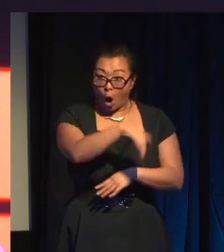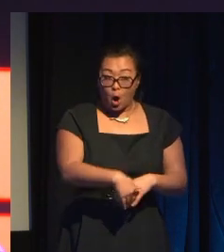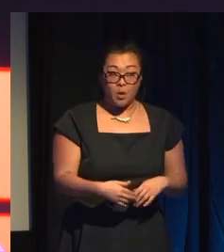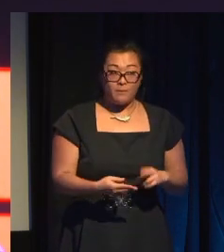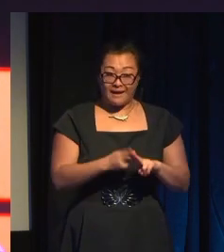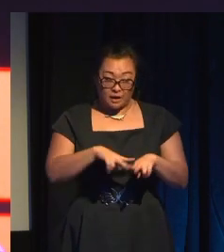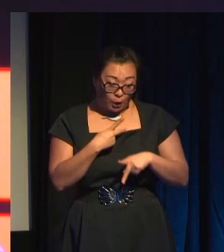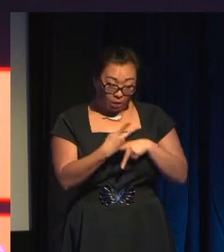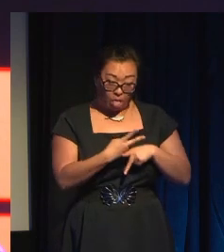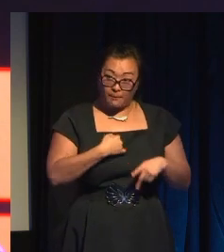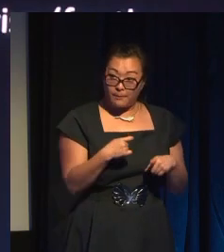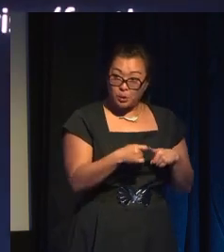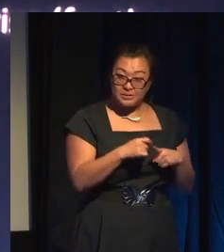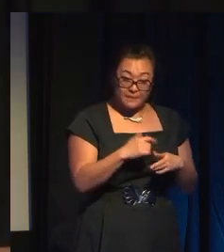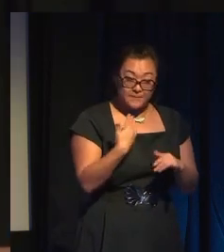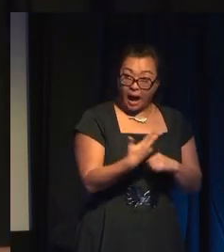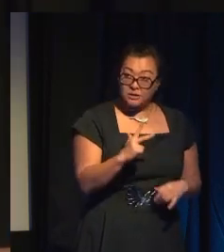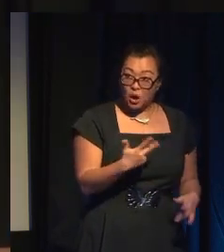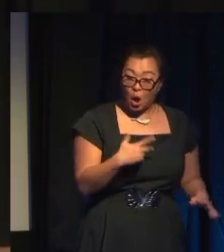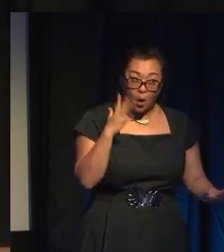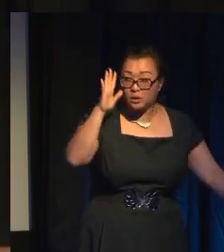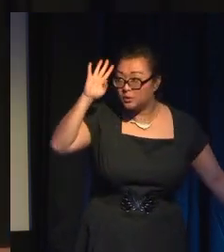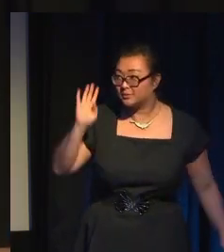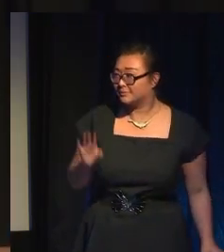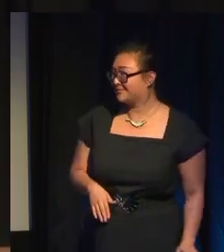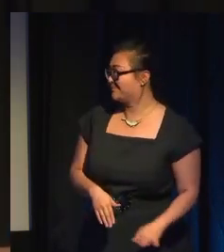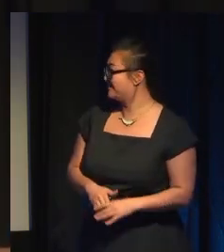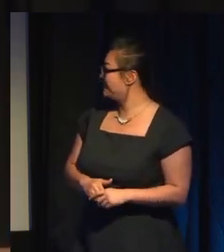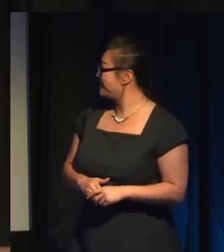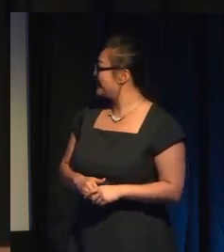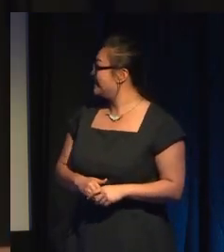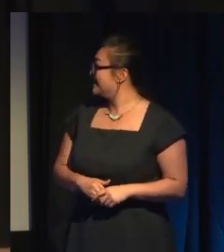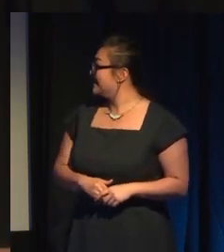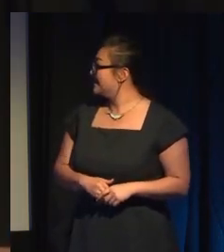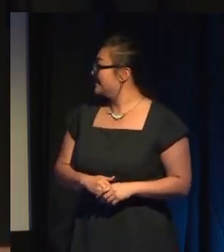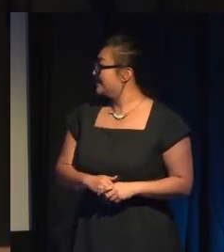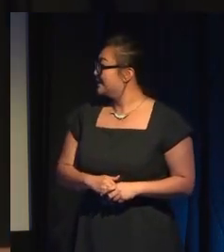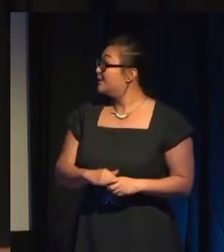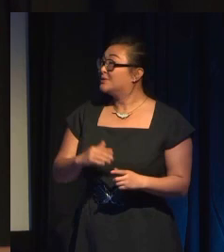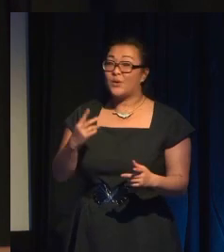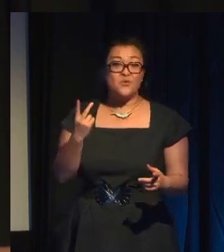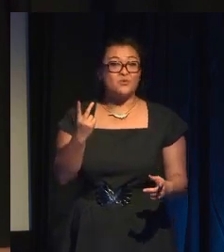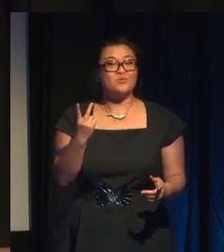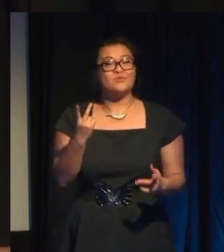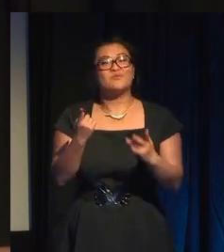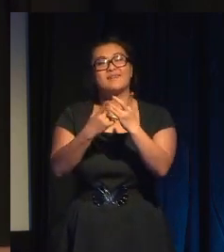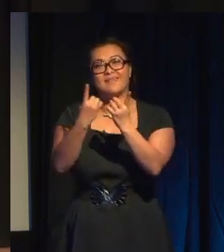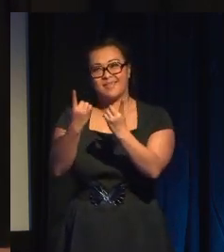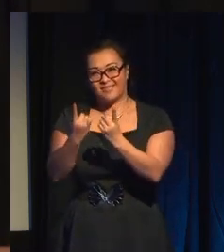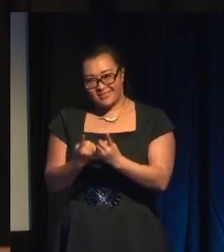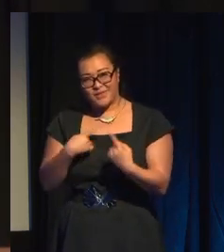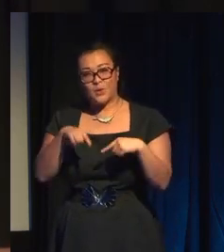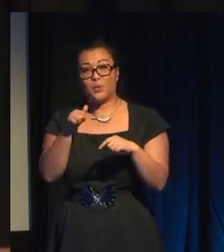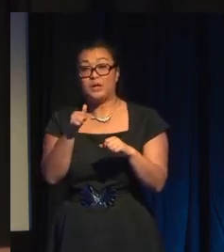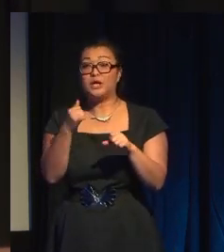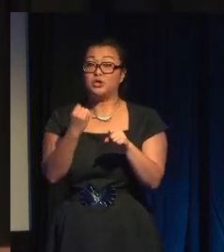'clock... Anyway, you get the gist. LAUGHTER Repetition is another thing we did a lot of.